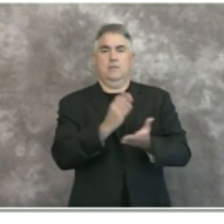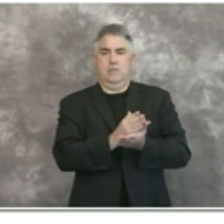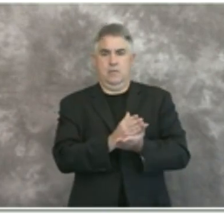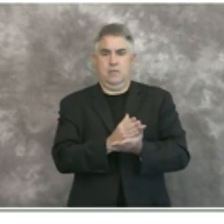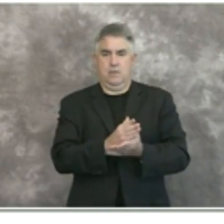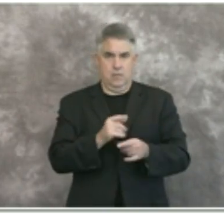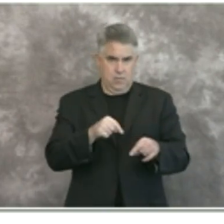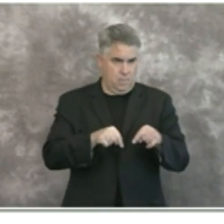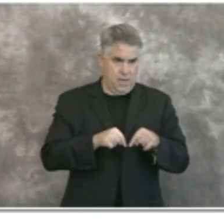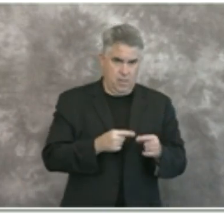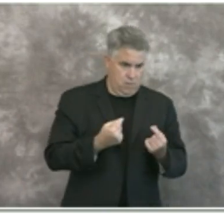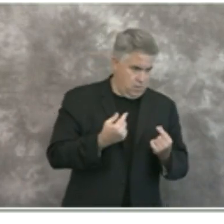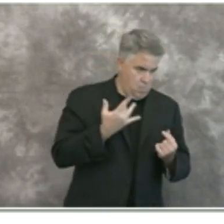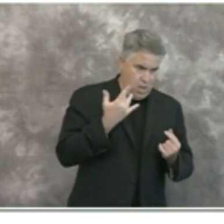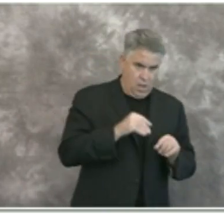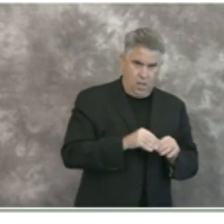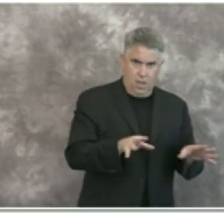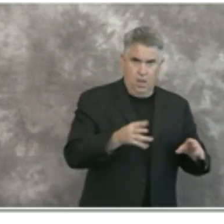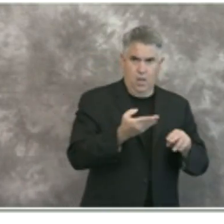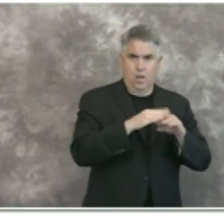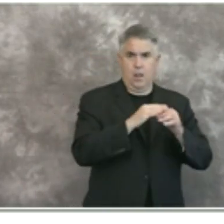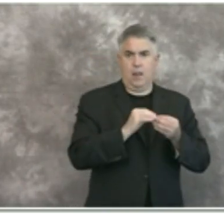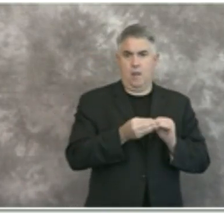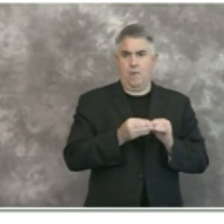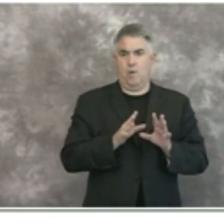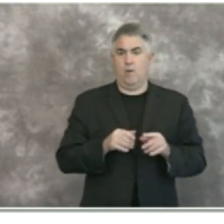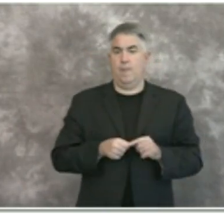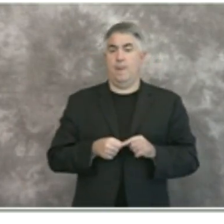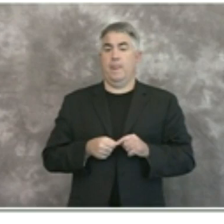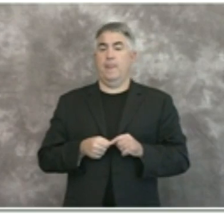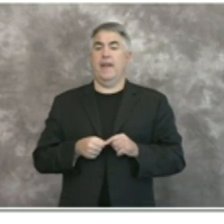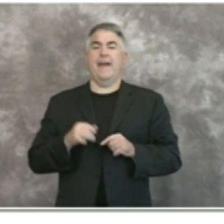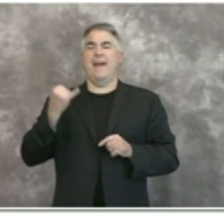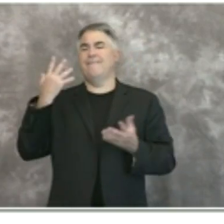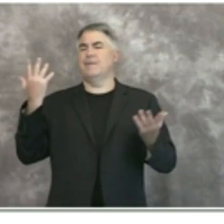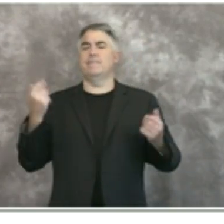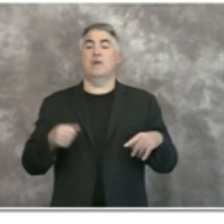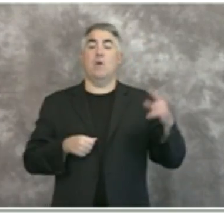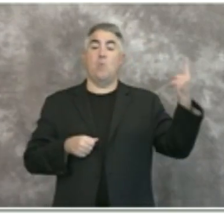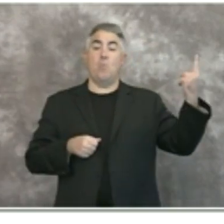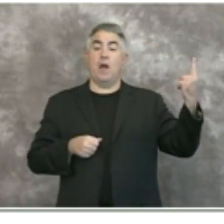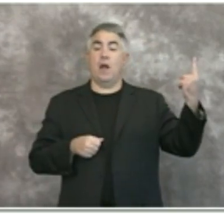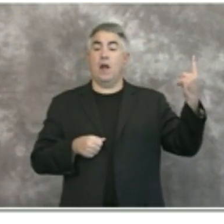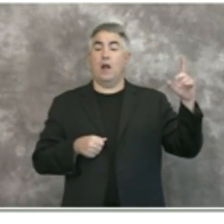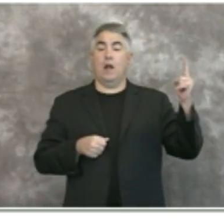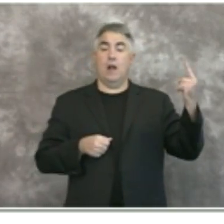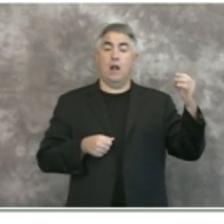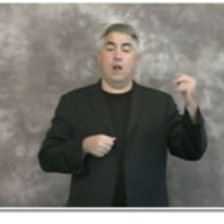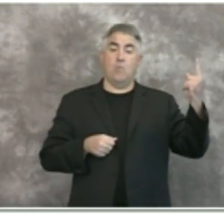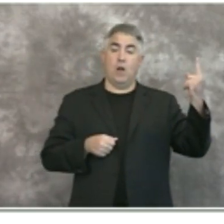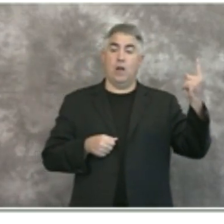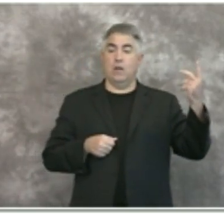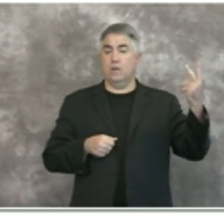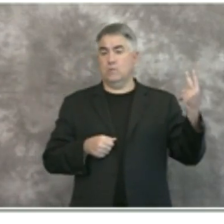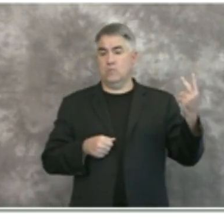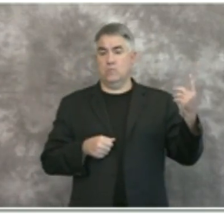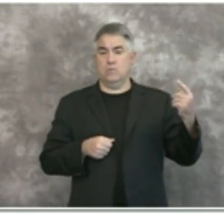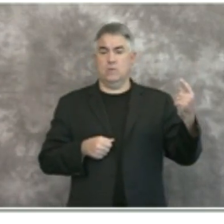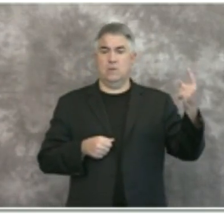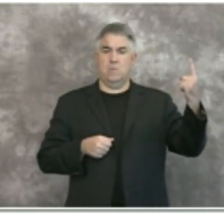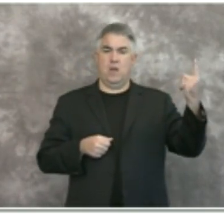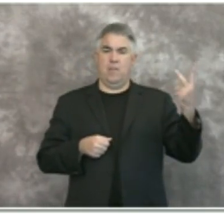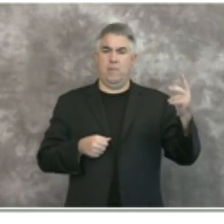but outside of those three if we have one or more in two of the three columns so one